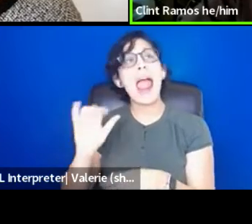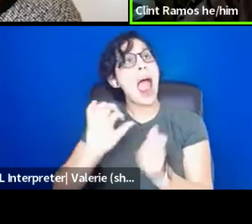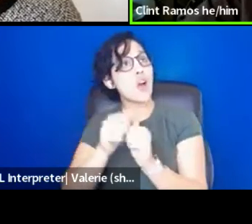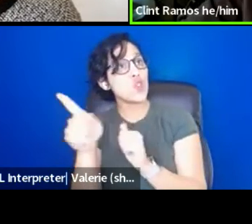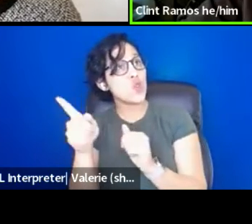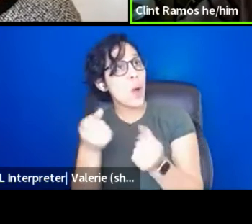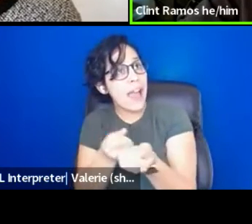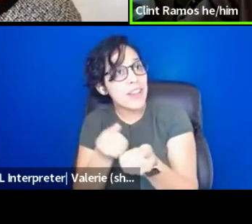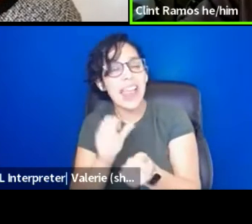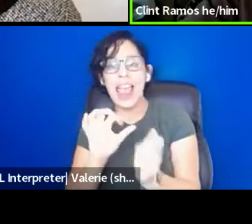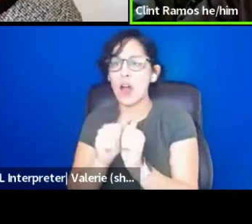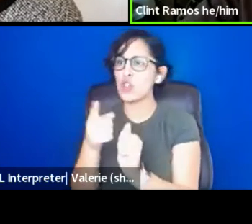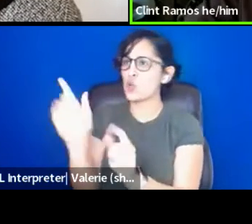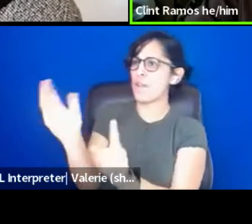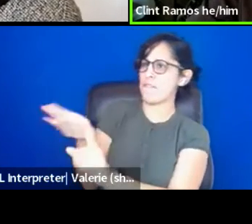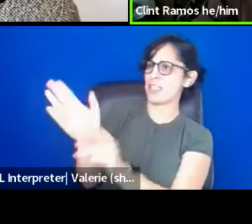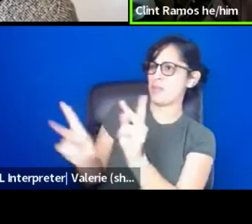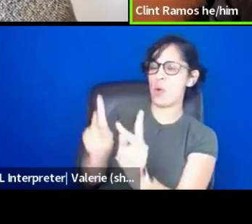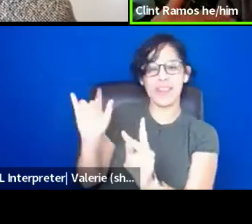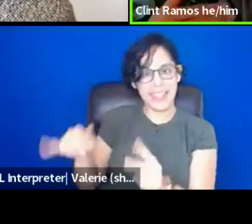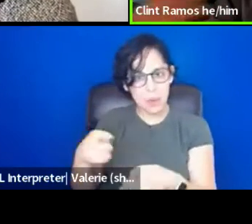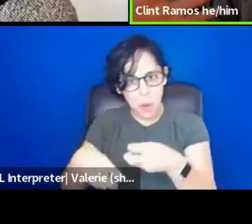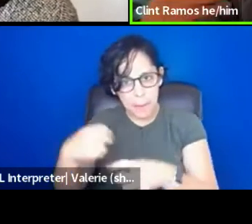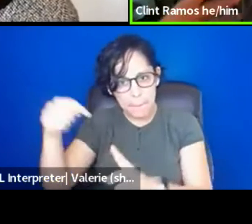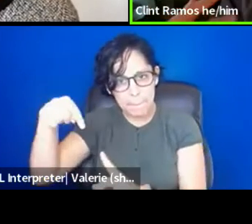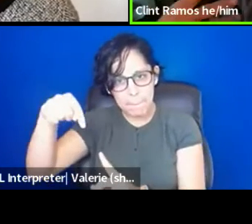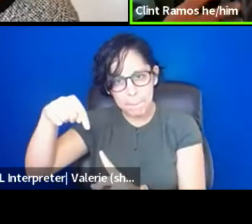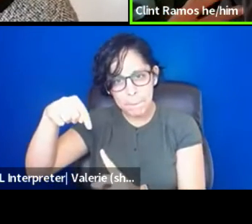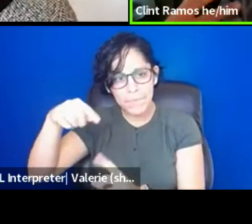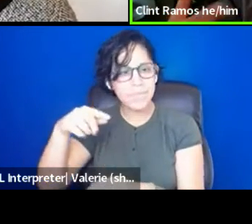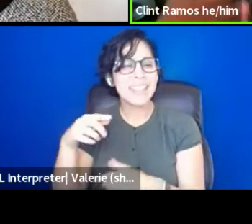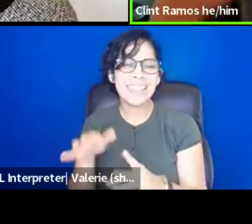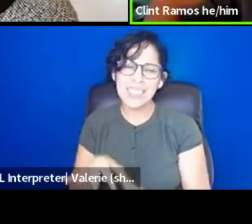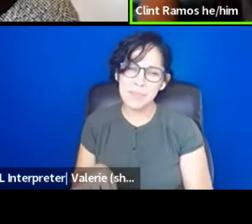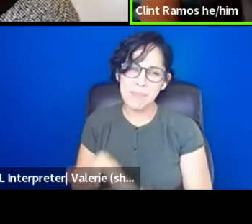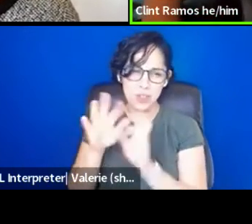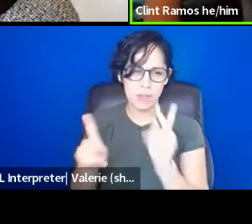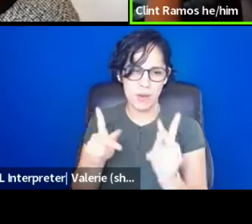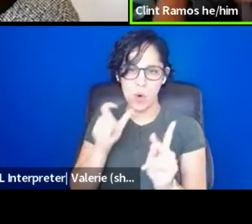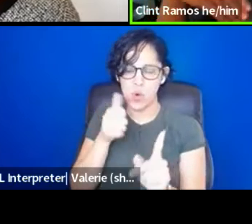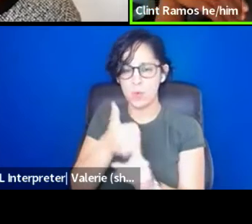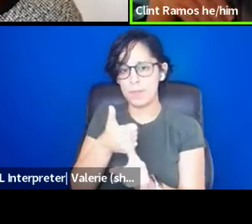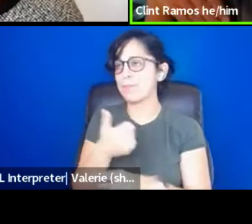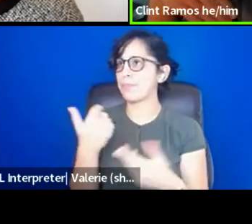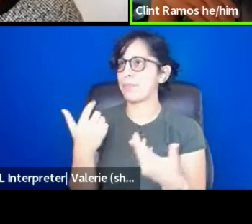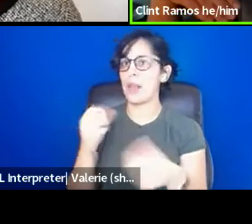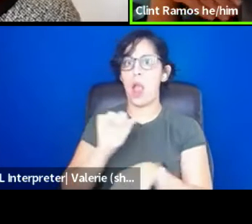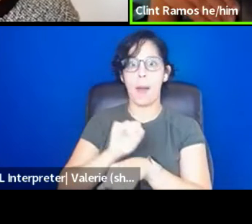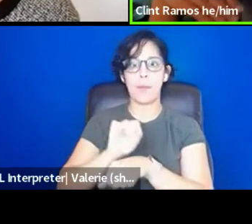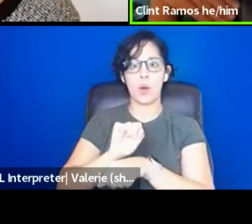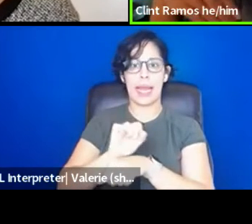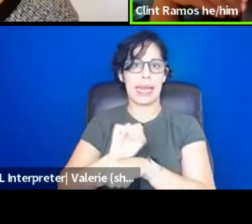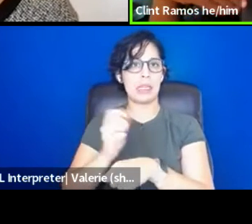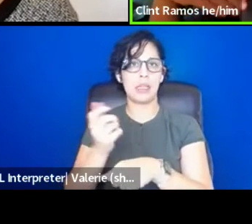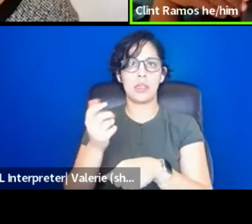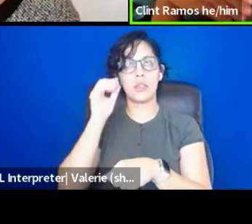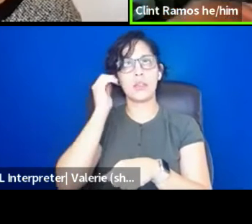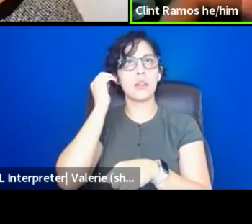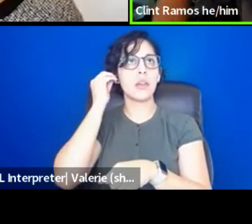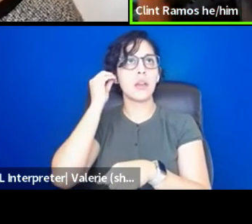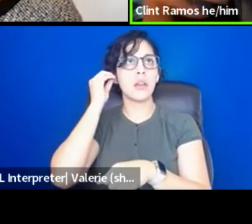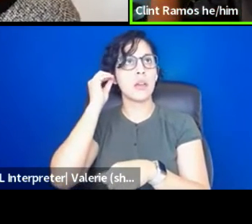And that's always been sort of a dilemma, right? And particularly for, for people who operate on, um, uh,